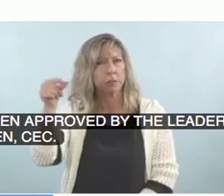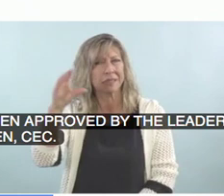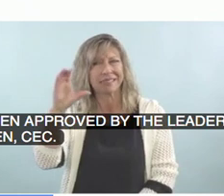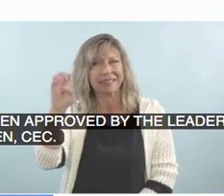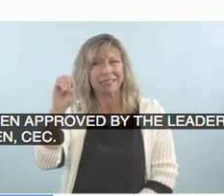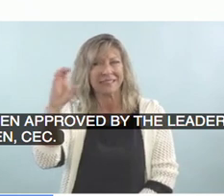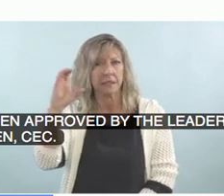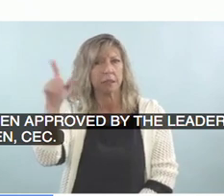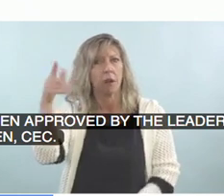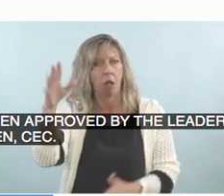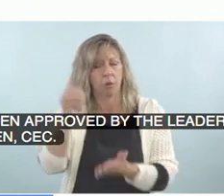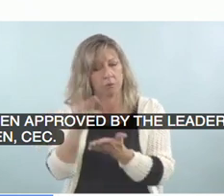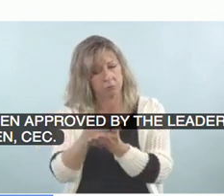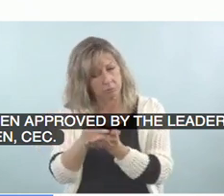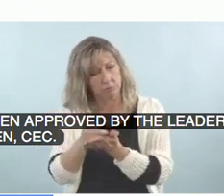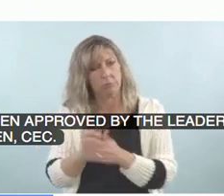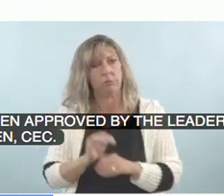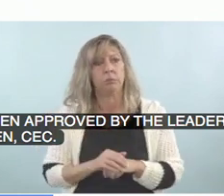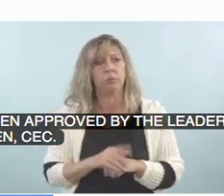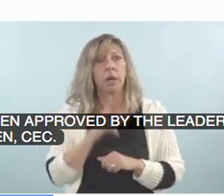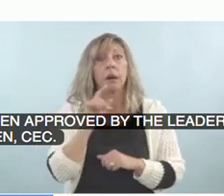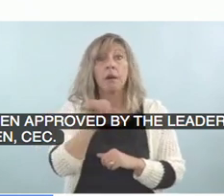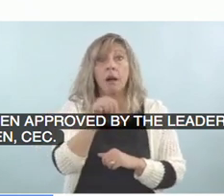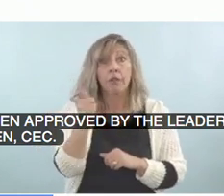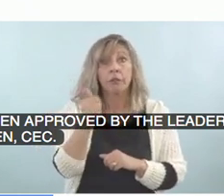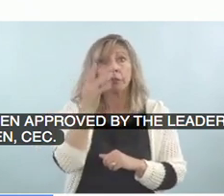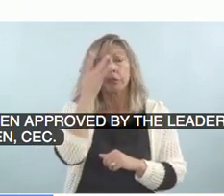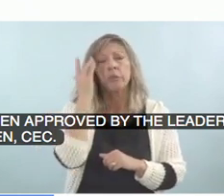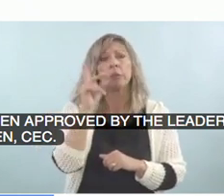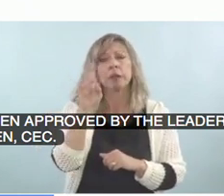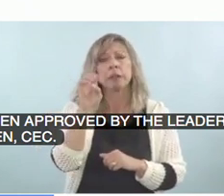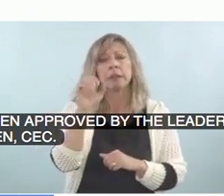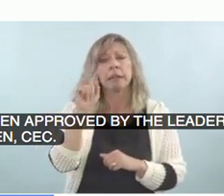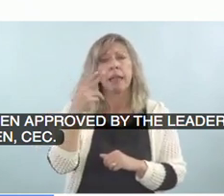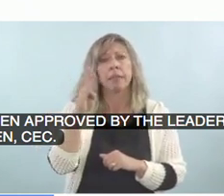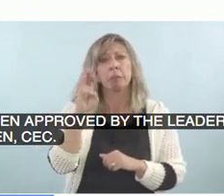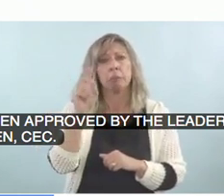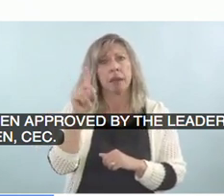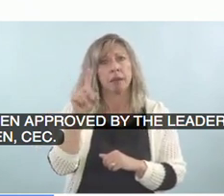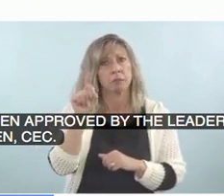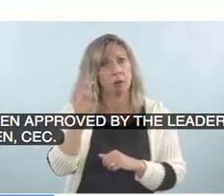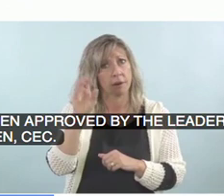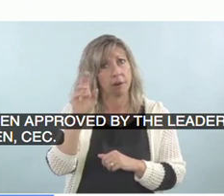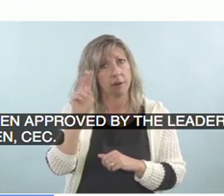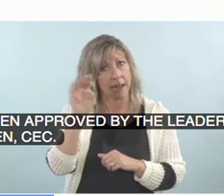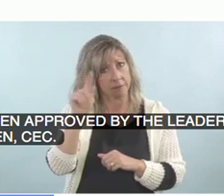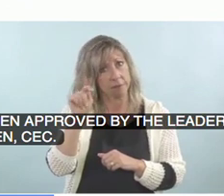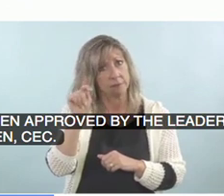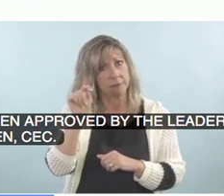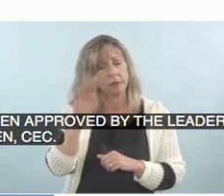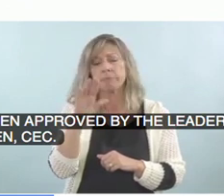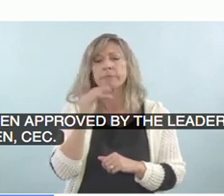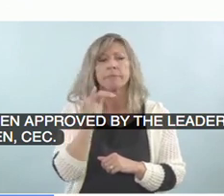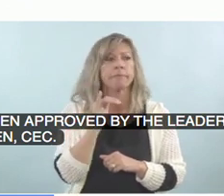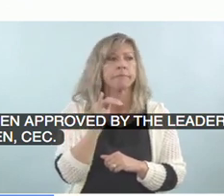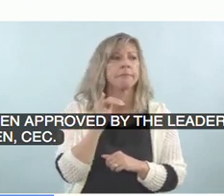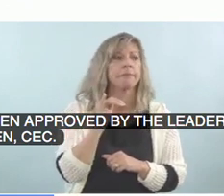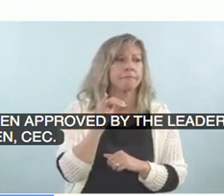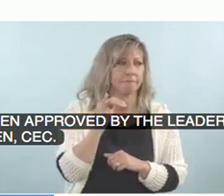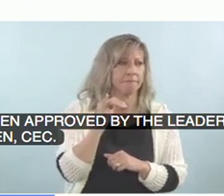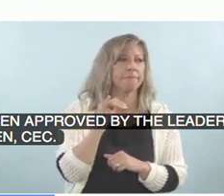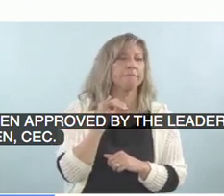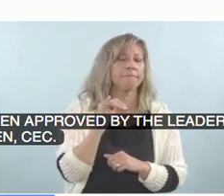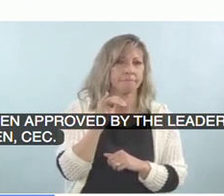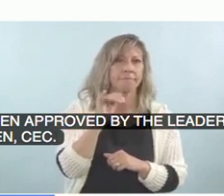On deafed.net, deafed